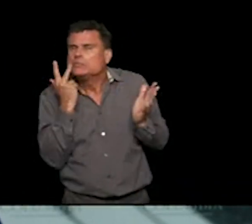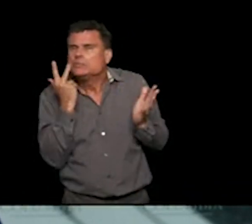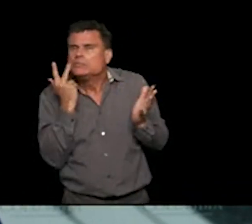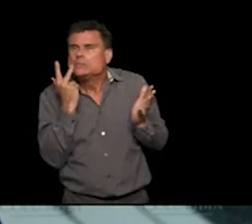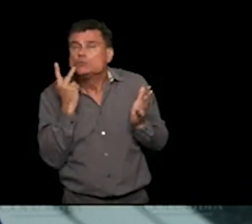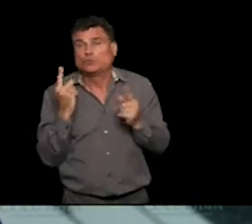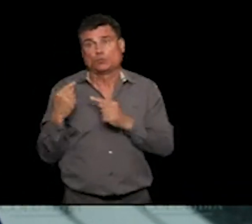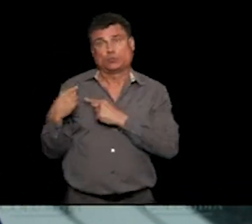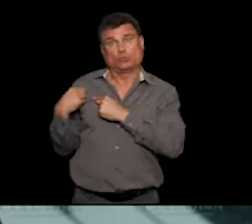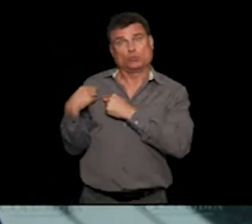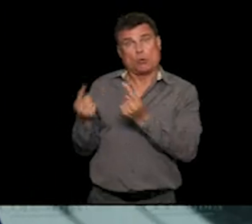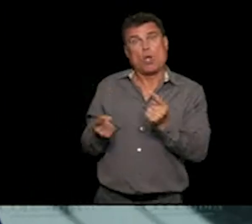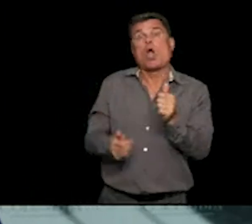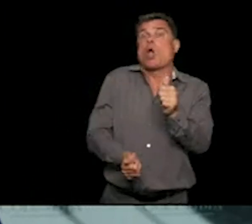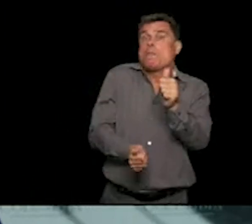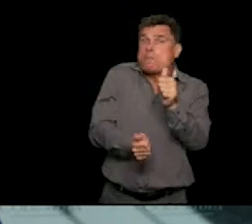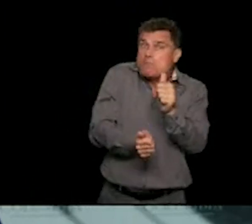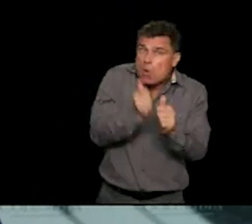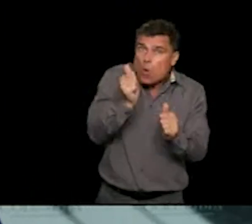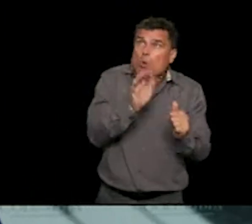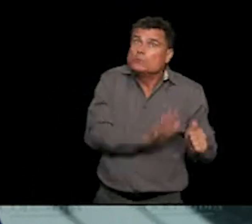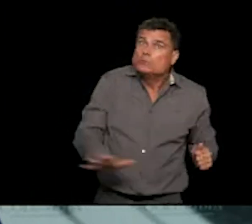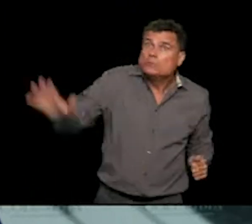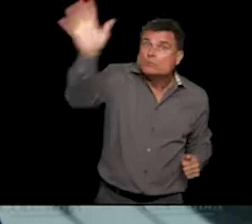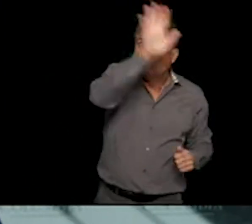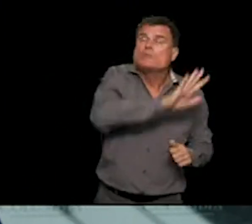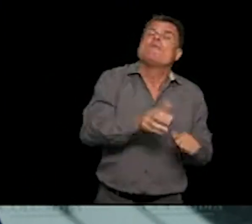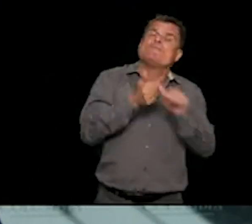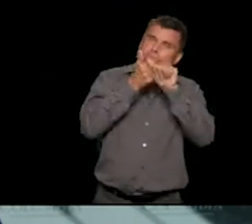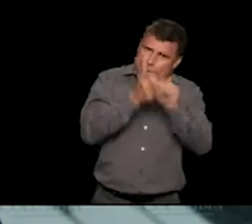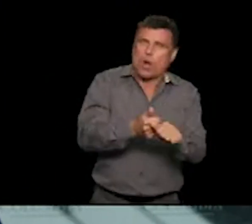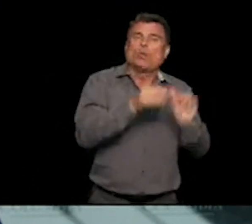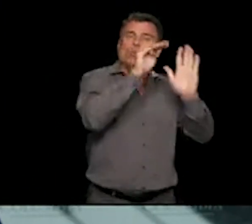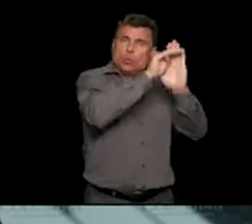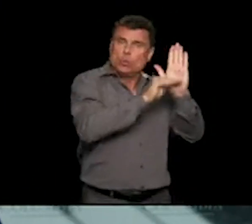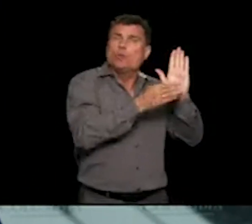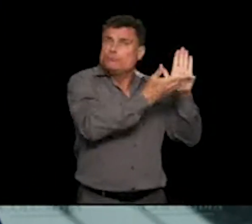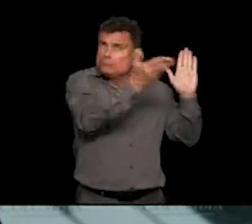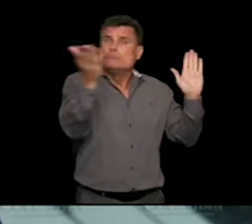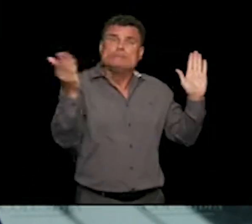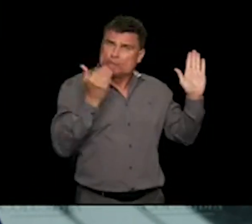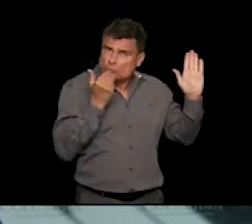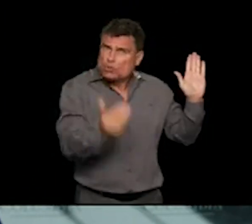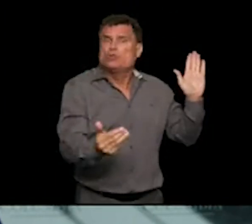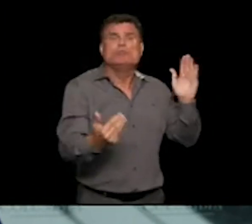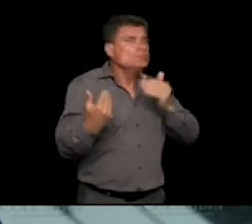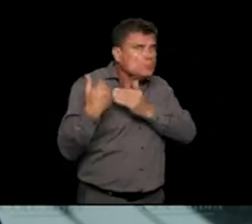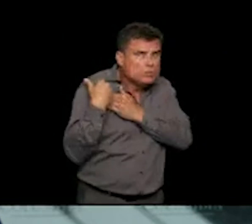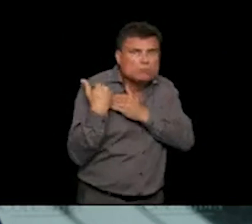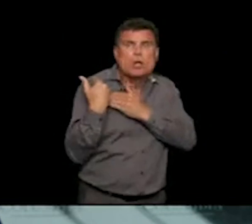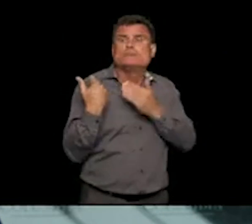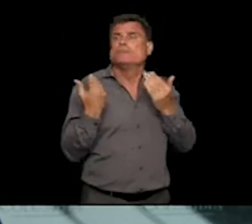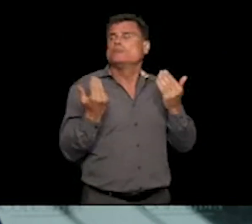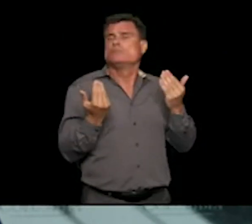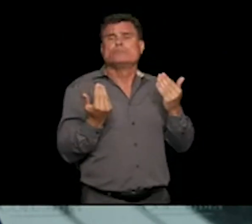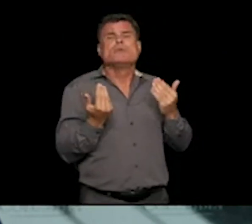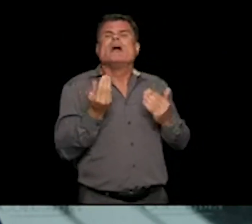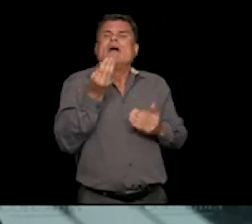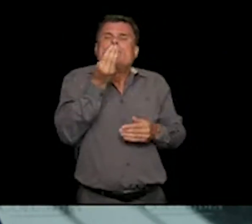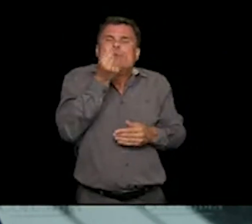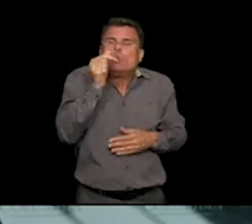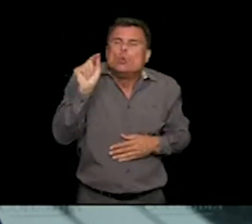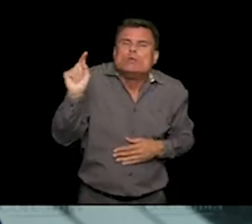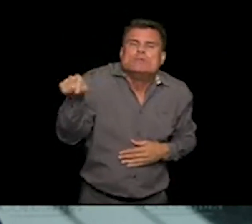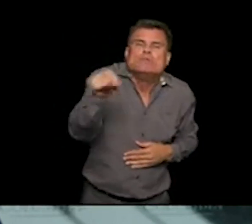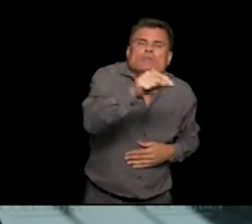doing their job. Most people are abiding by the rules. We have a small minority who aren't. We're stepping up the level of enforcement on